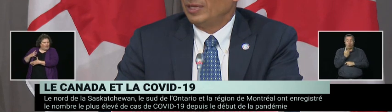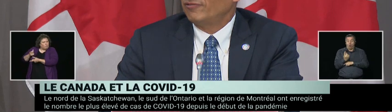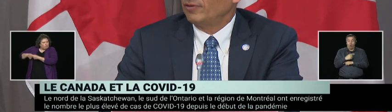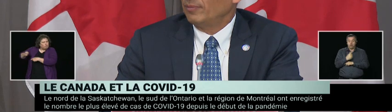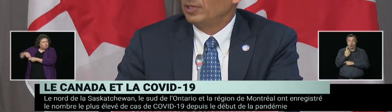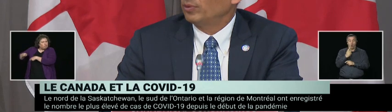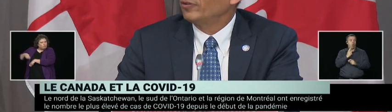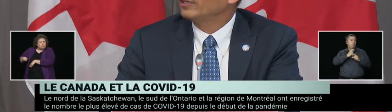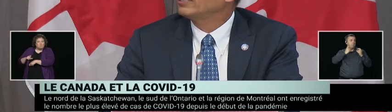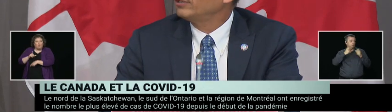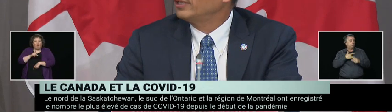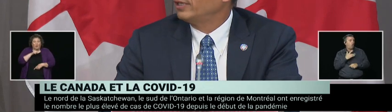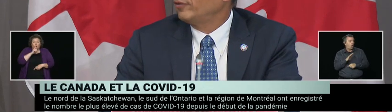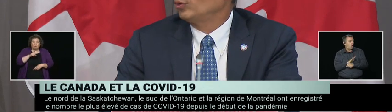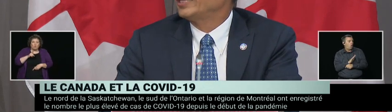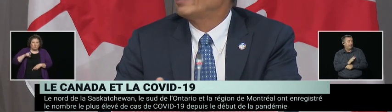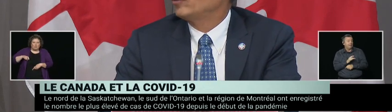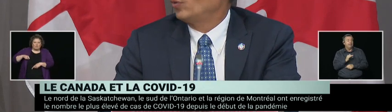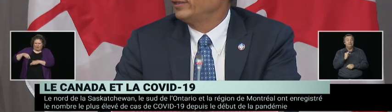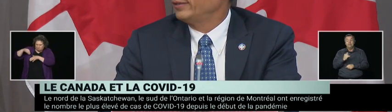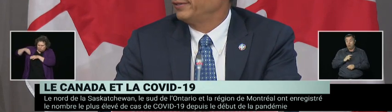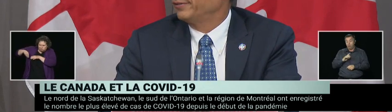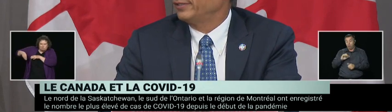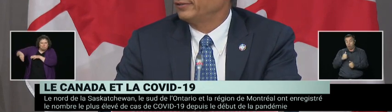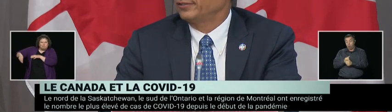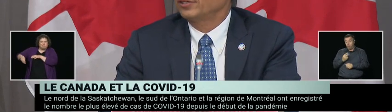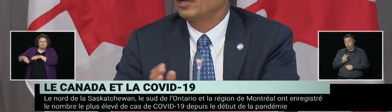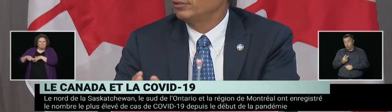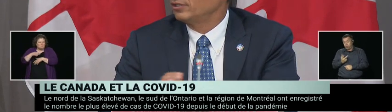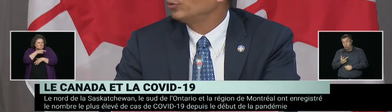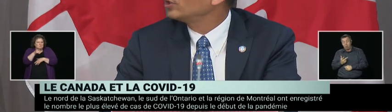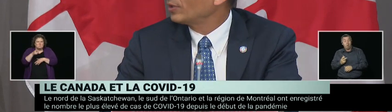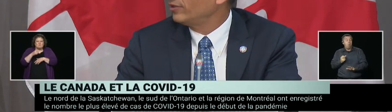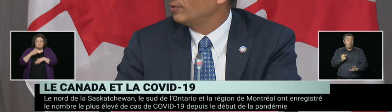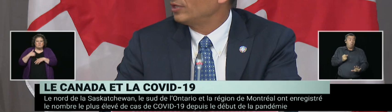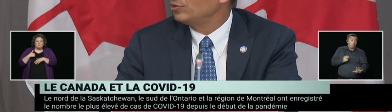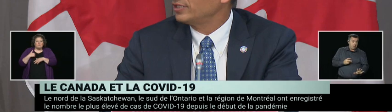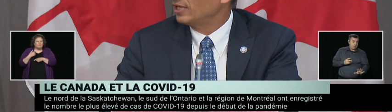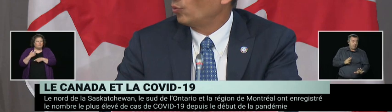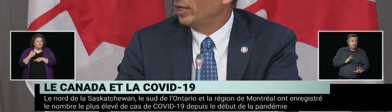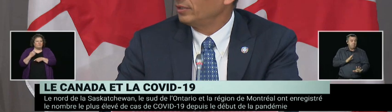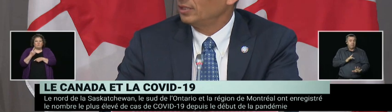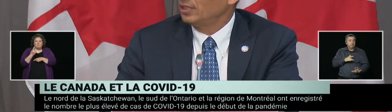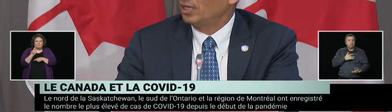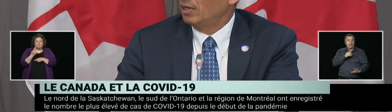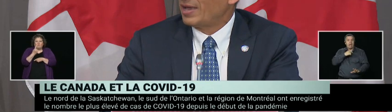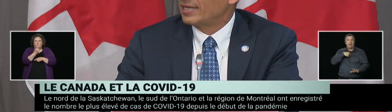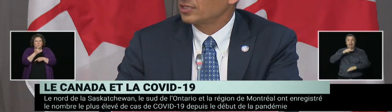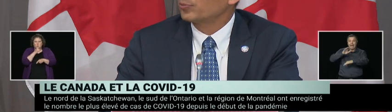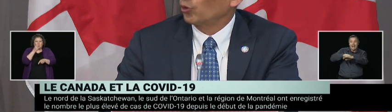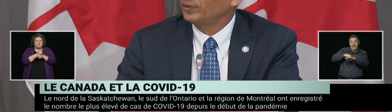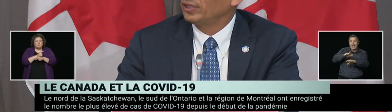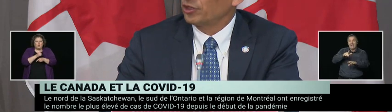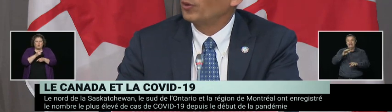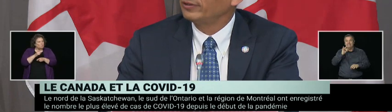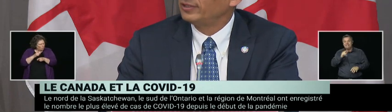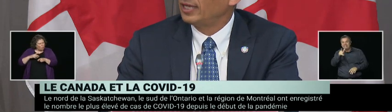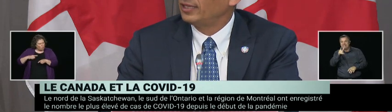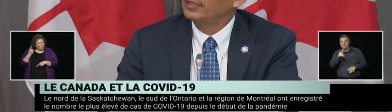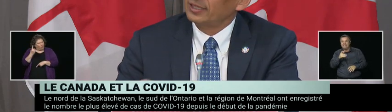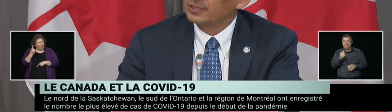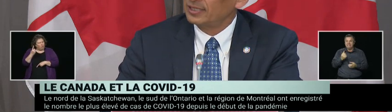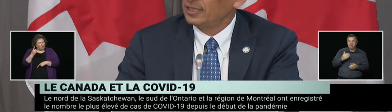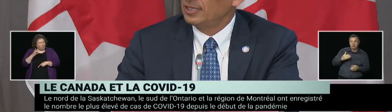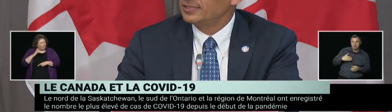make people feel guilty that if they only have the one, that they're not doing the right thing by using that one mask appropriately throughout